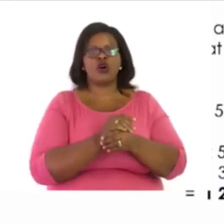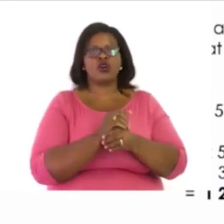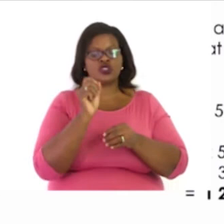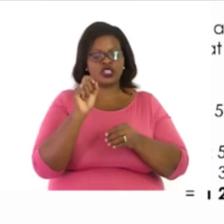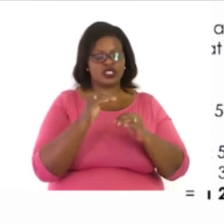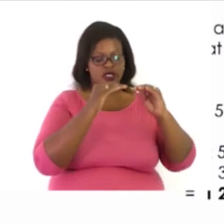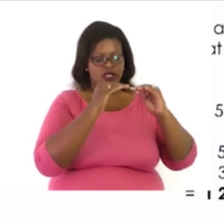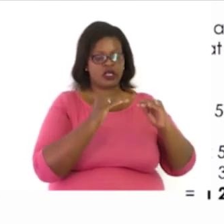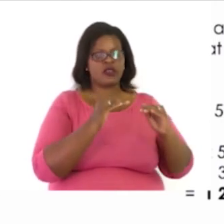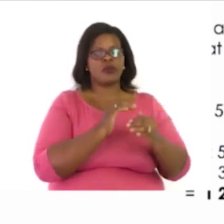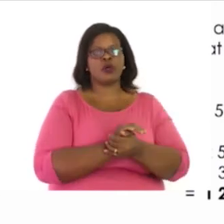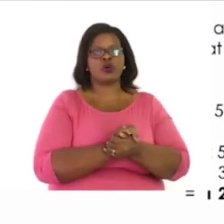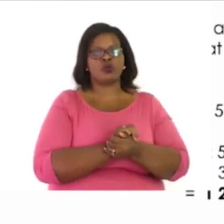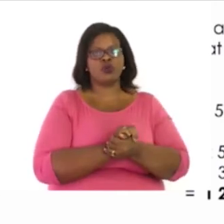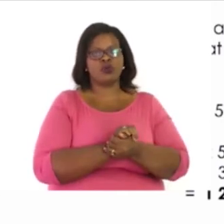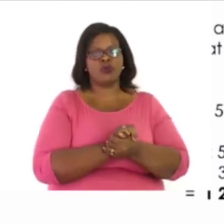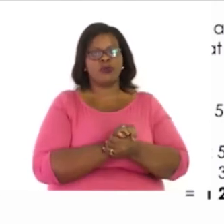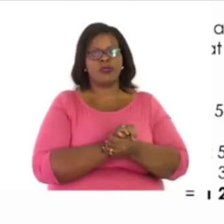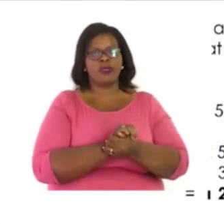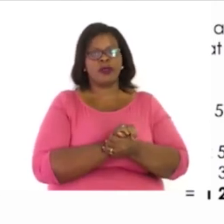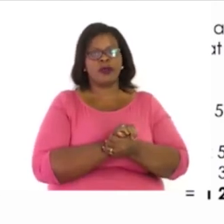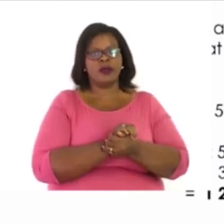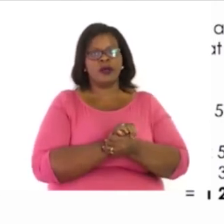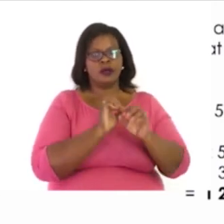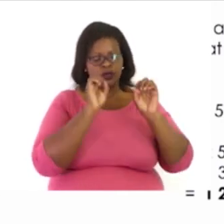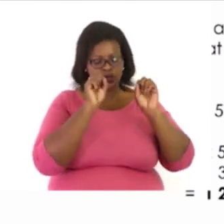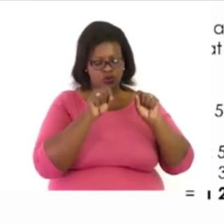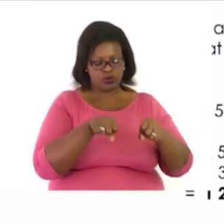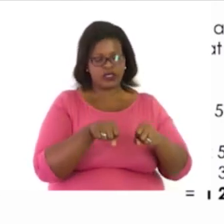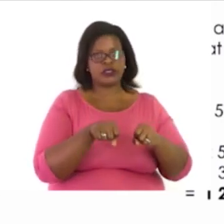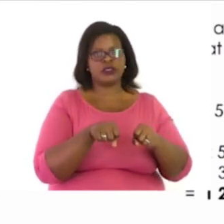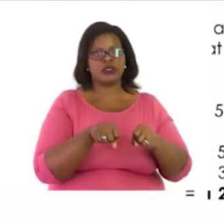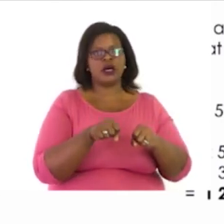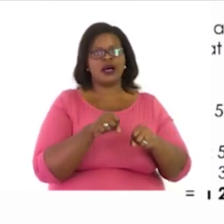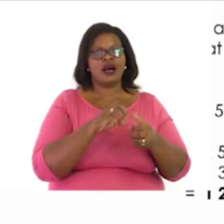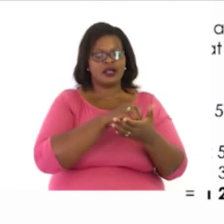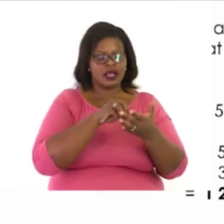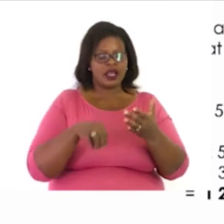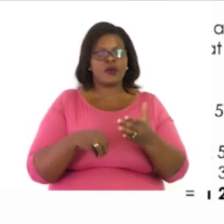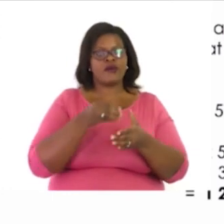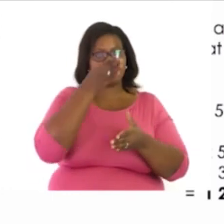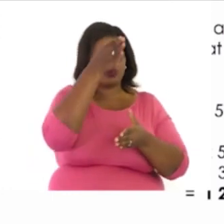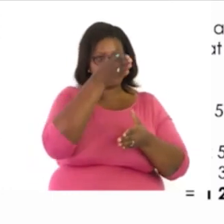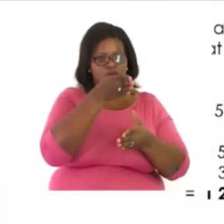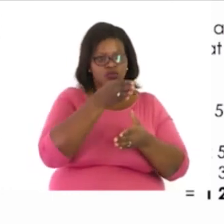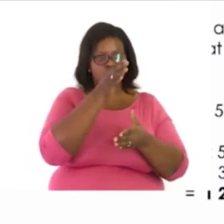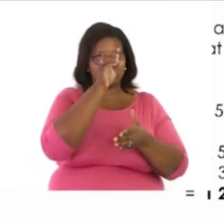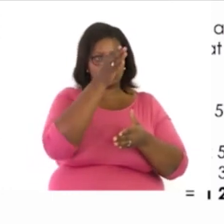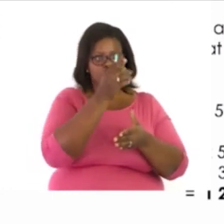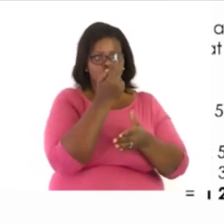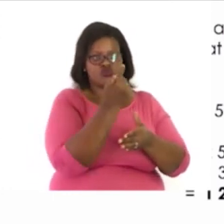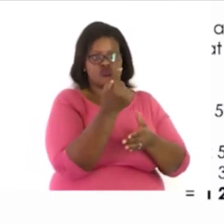bottom. And now we minus the two numbers from each other. Then we say